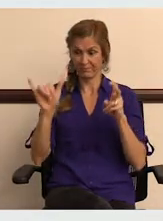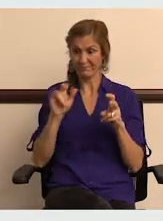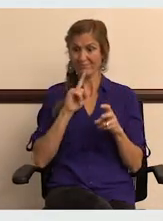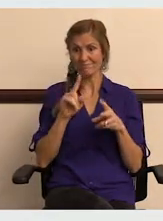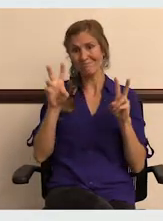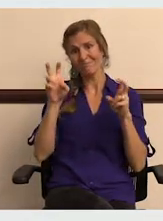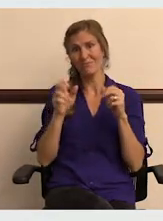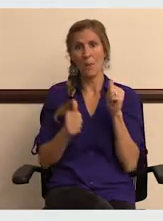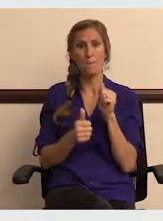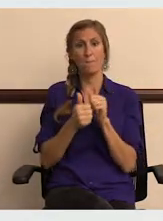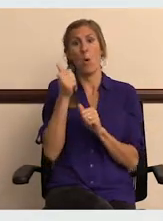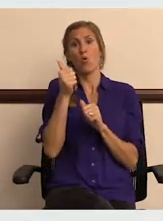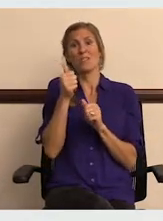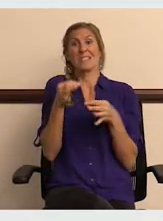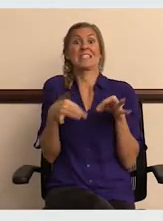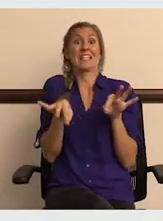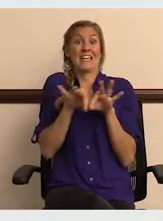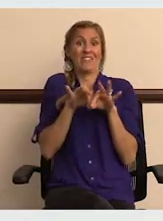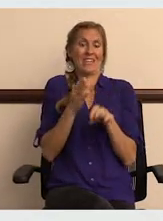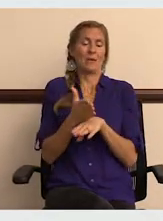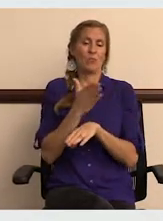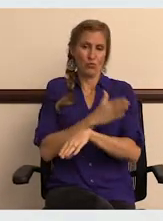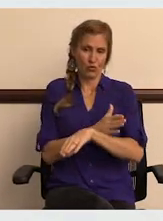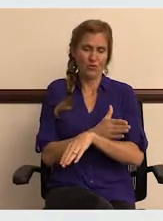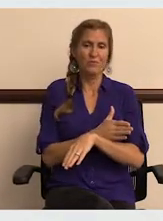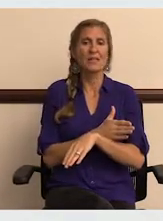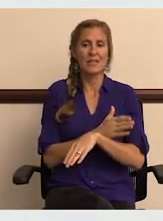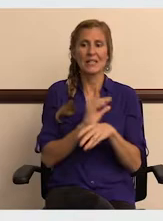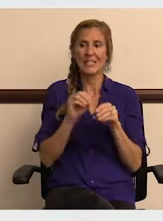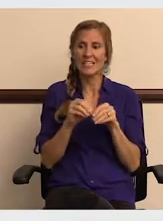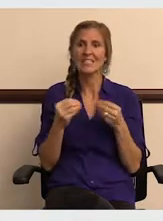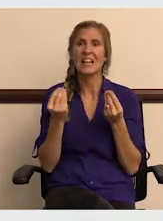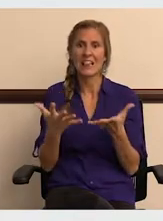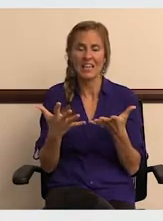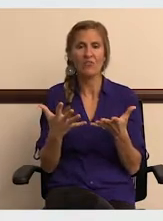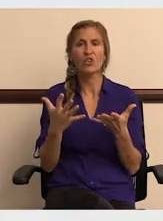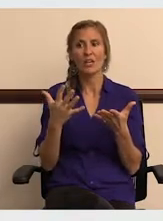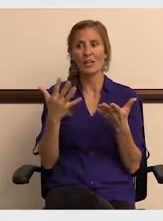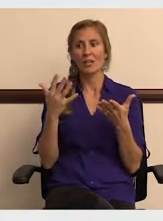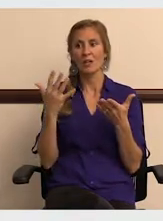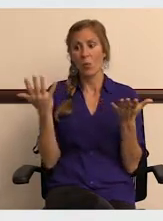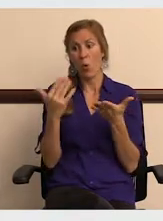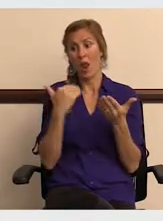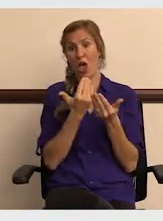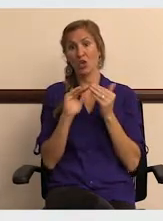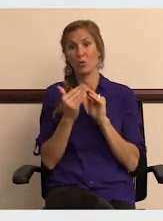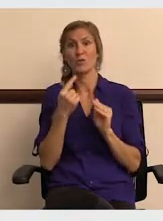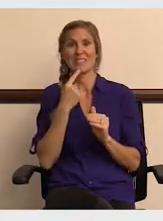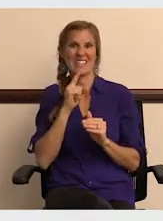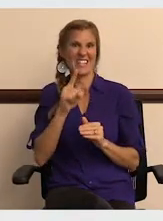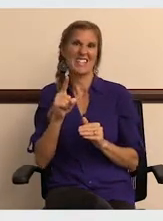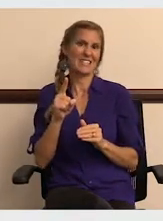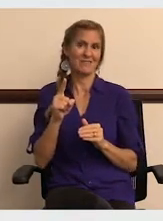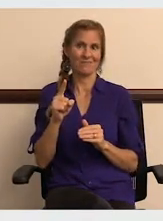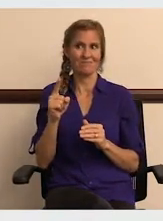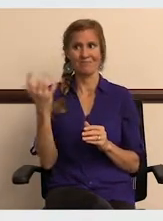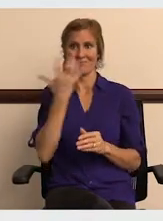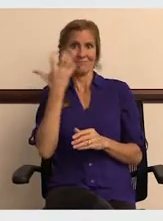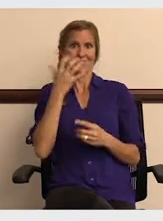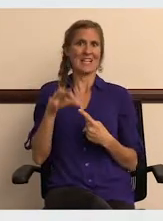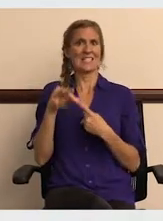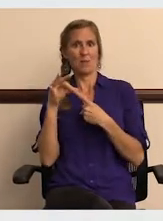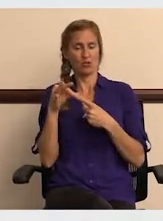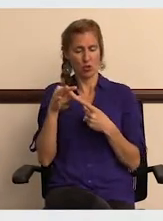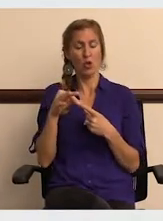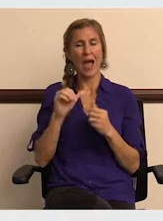which essentially is most or significant improvement in delivering on what our community says is